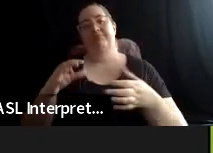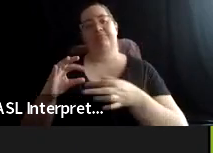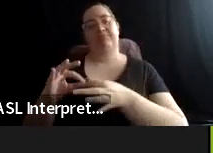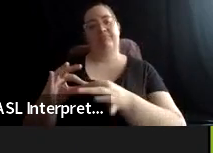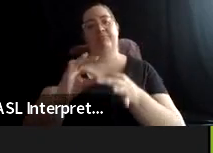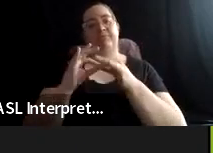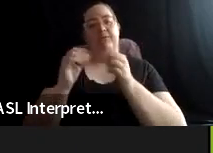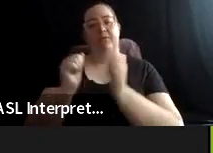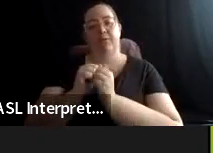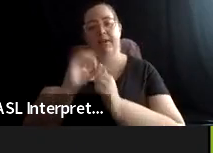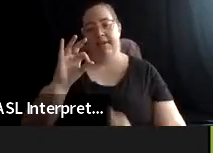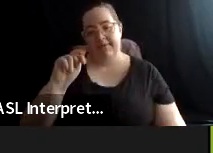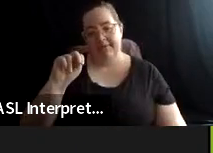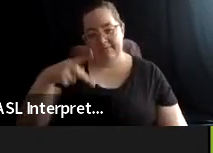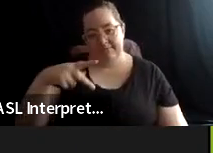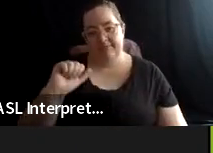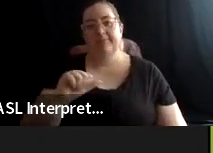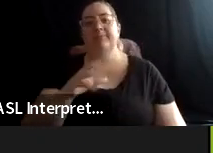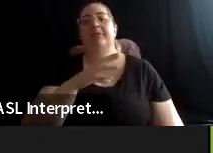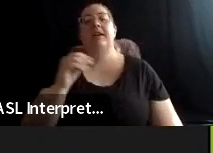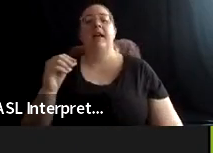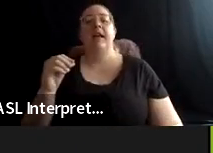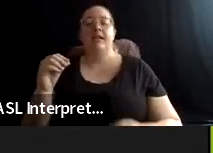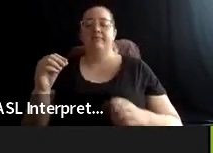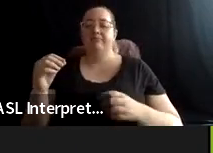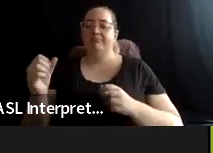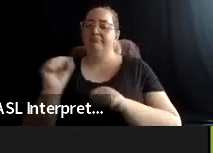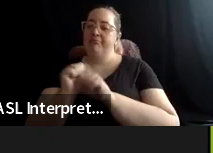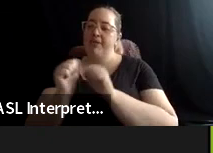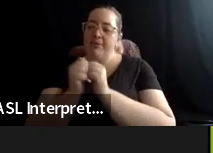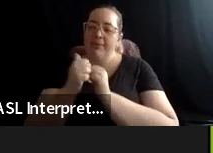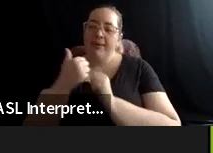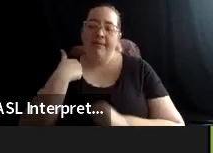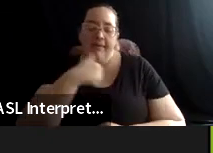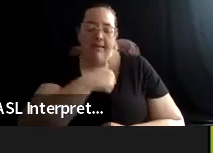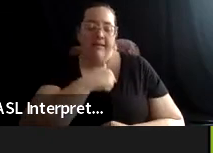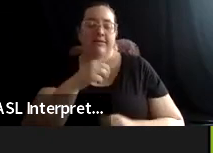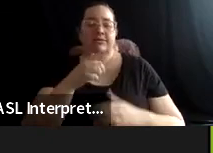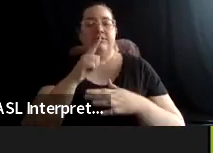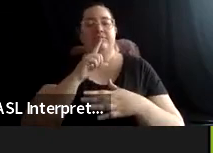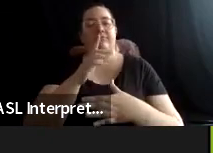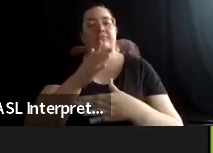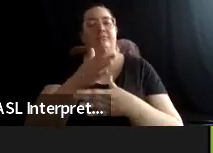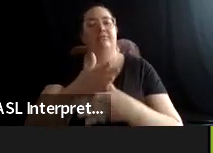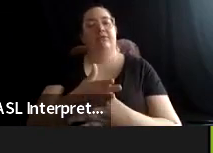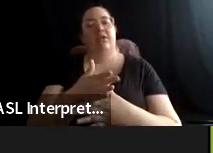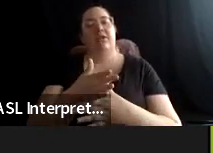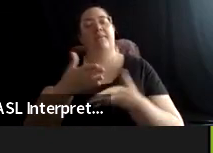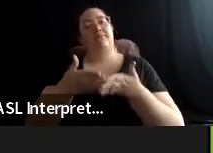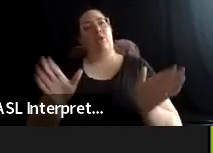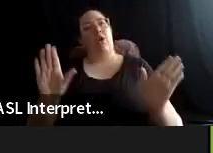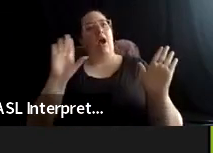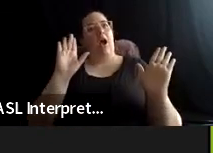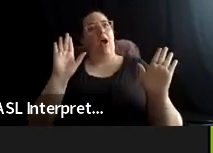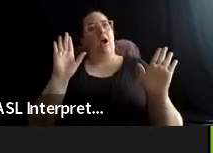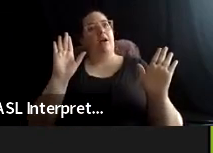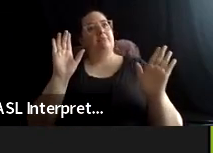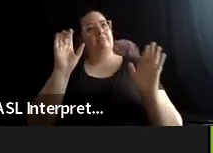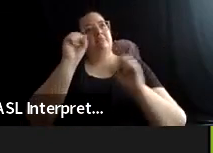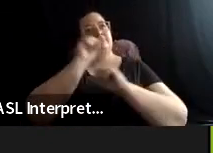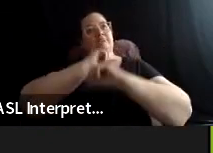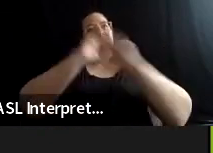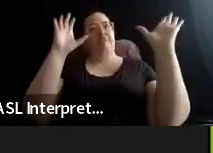and accomplices with us and sharing really a broader, broad picture of the work